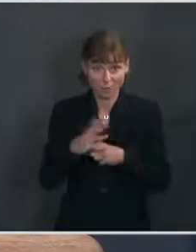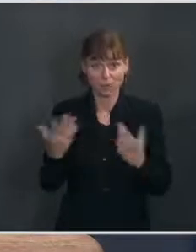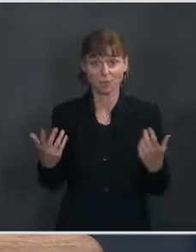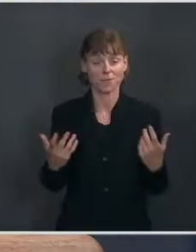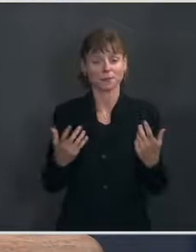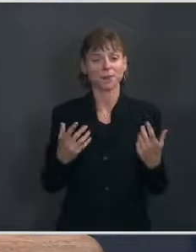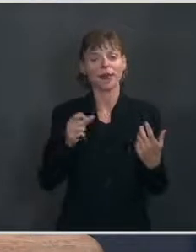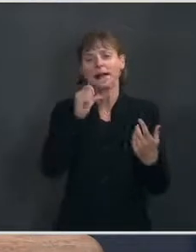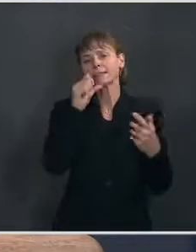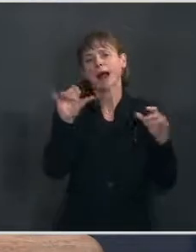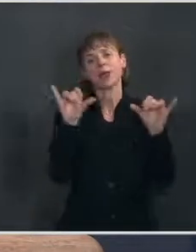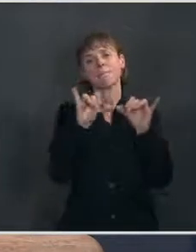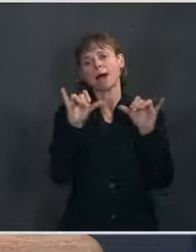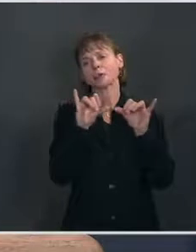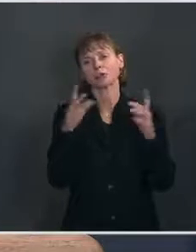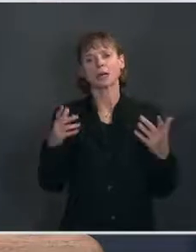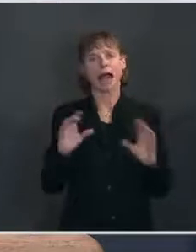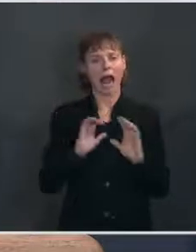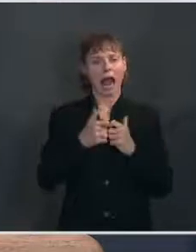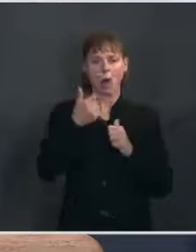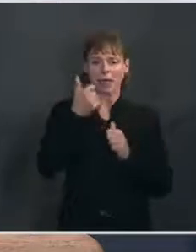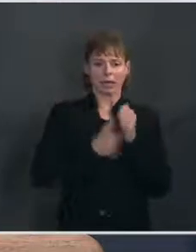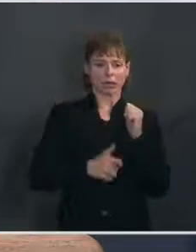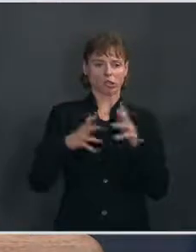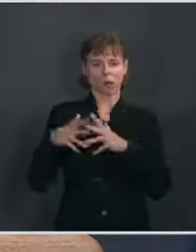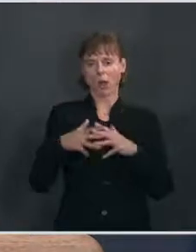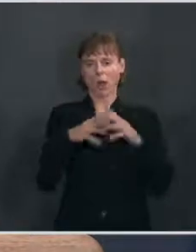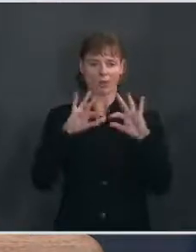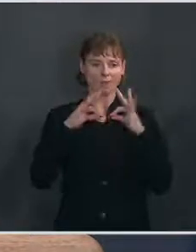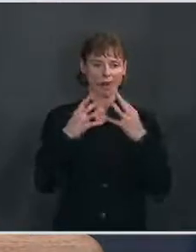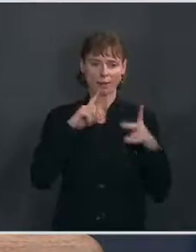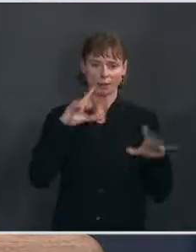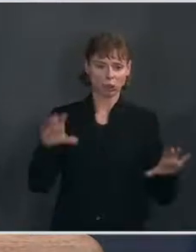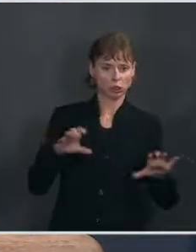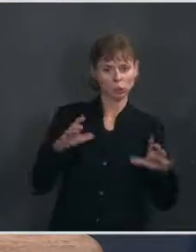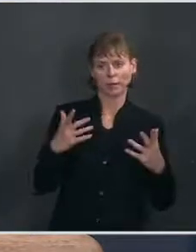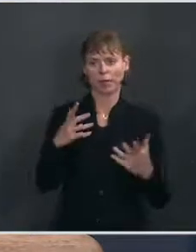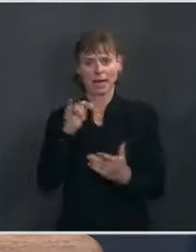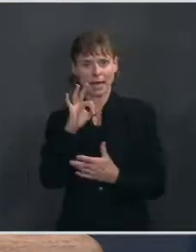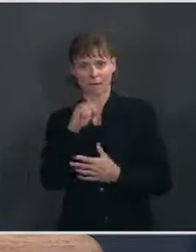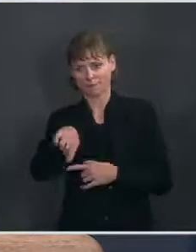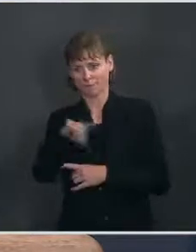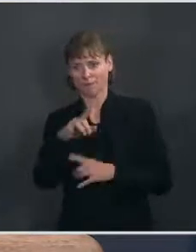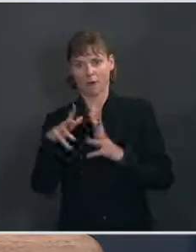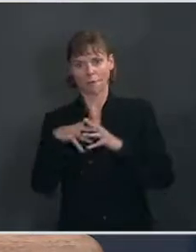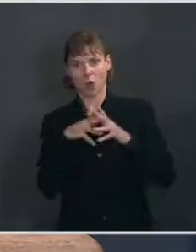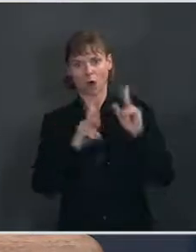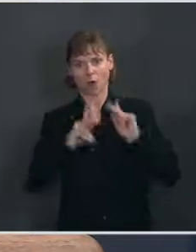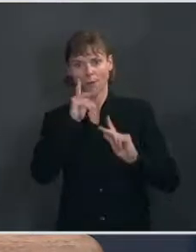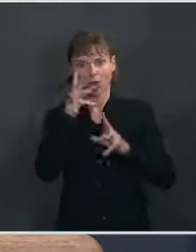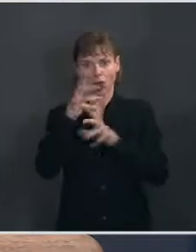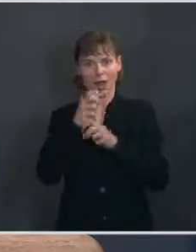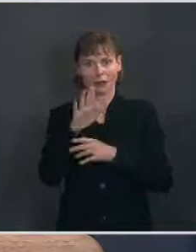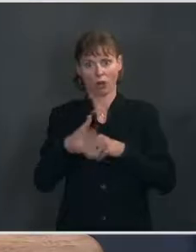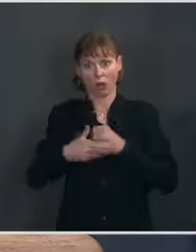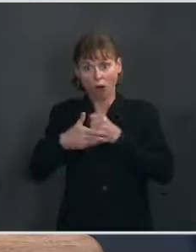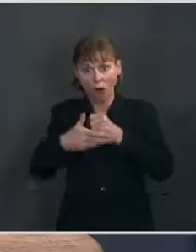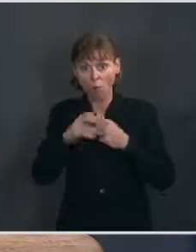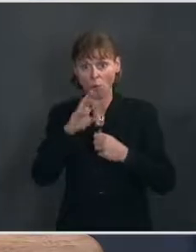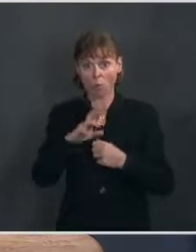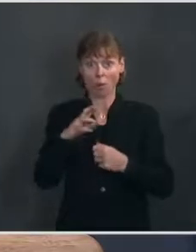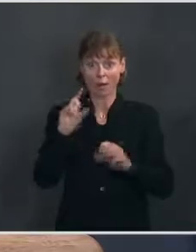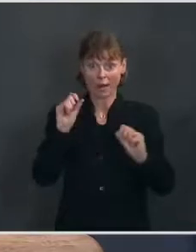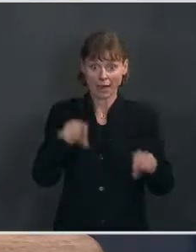measure of how each American family is doing and whether the American people are getting the assistance they need or whether we're able to get